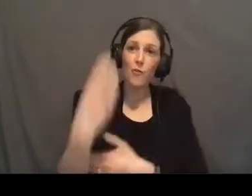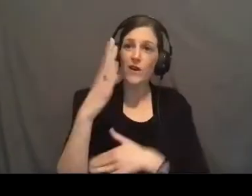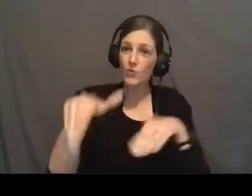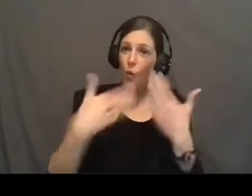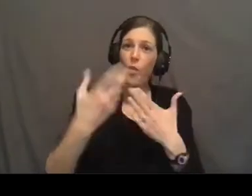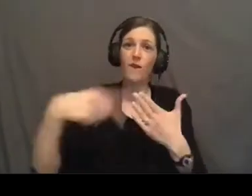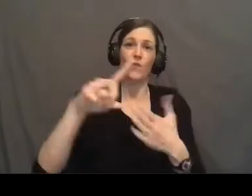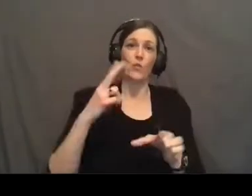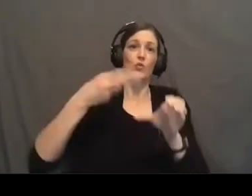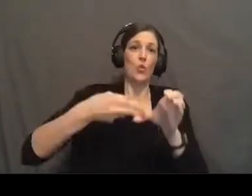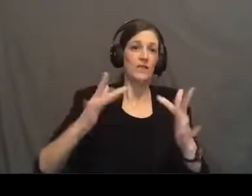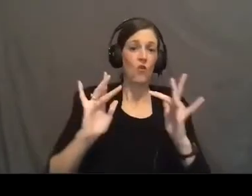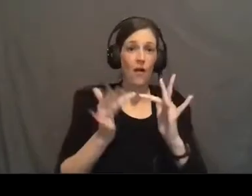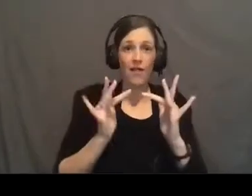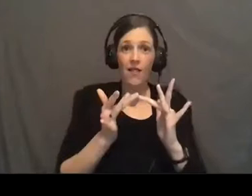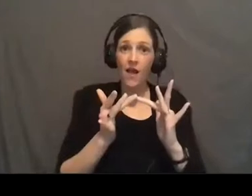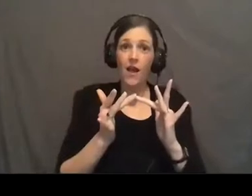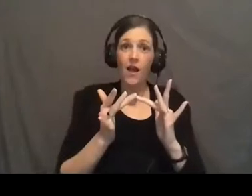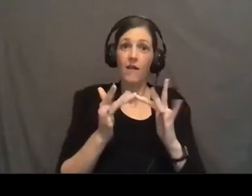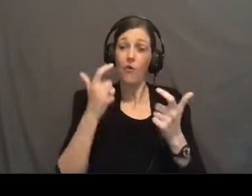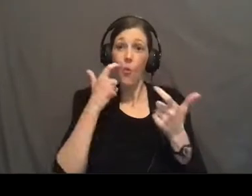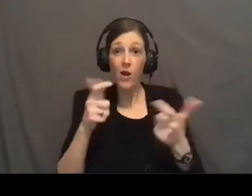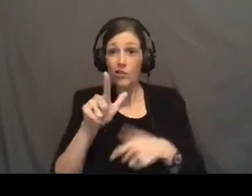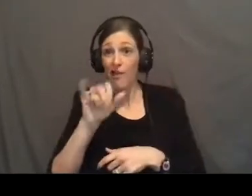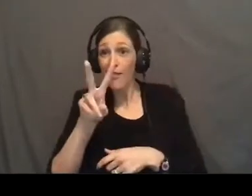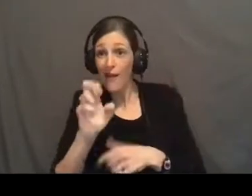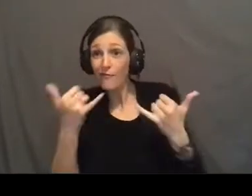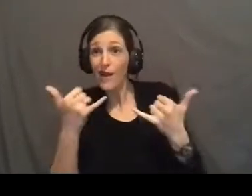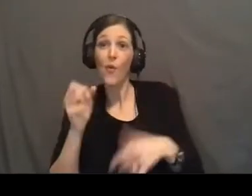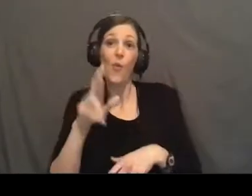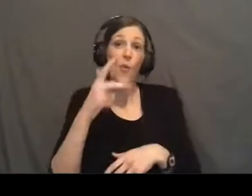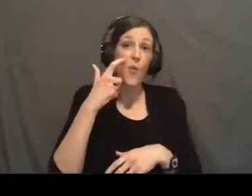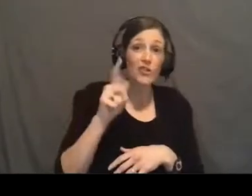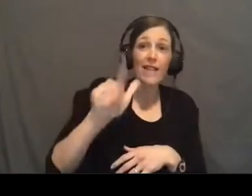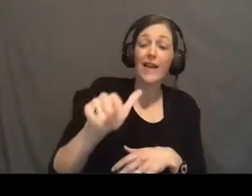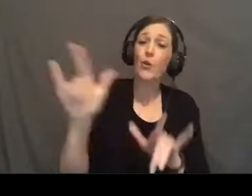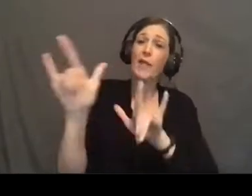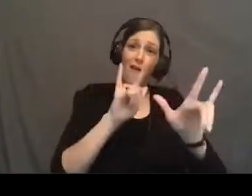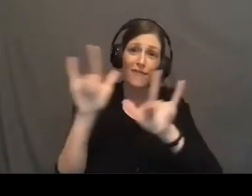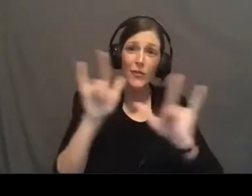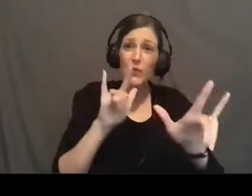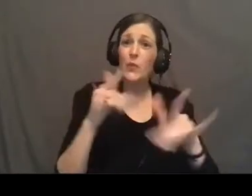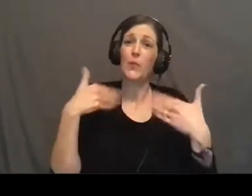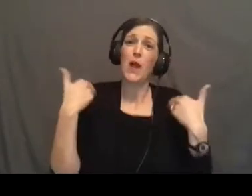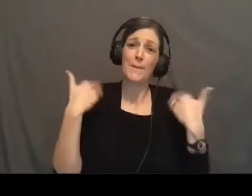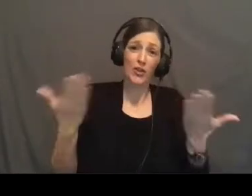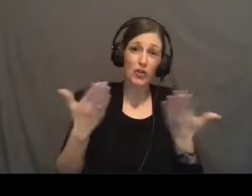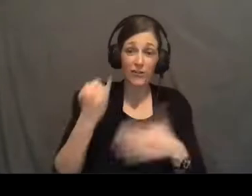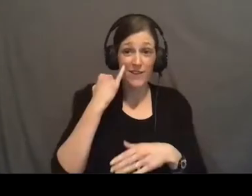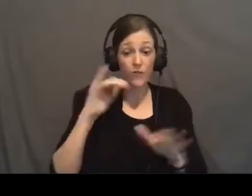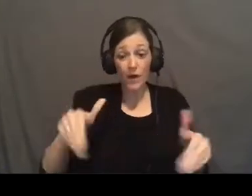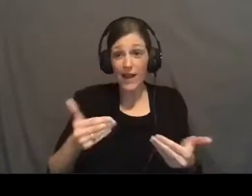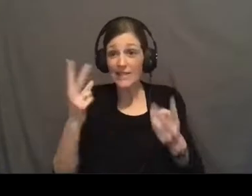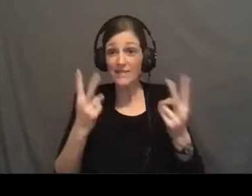who are joining us online, either watching it live right now or later. We love you. We're glad that you're here. And if you are a guest